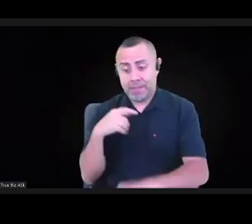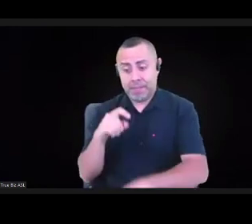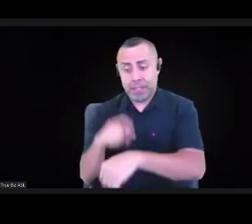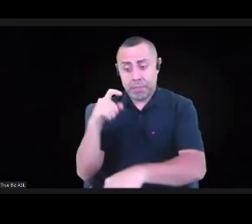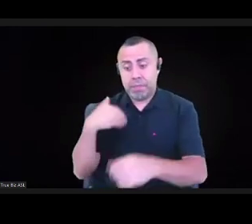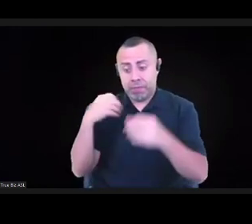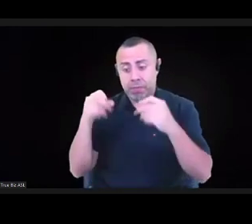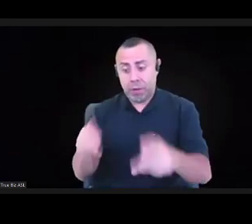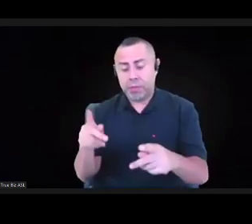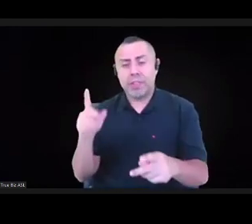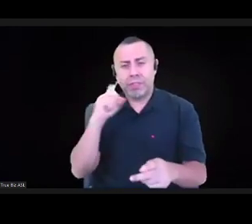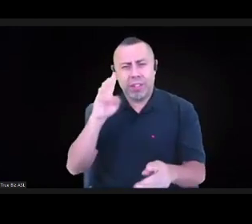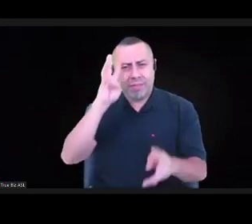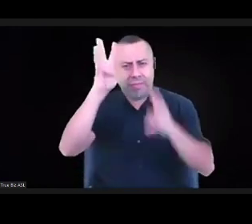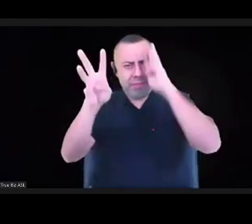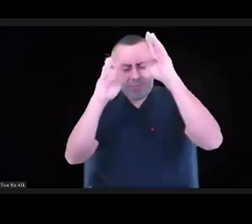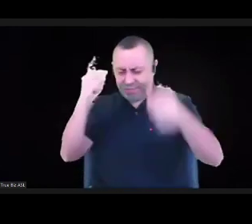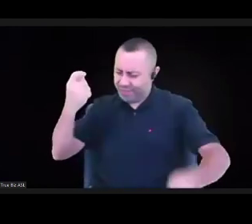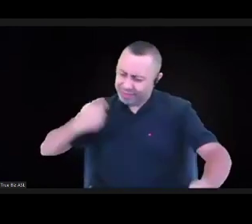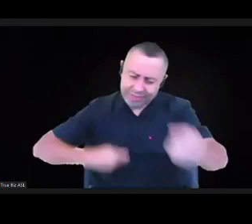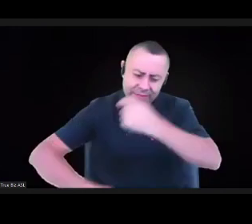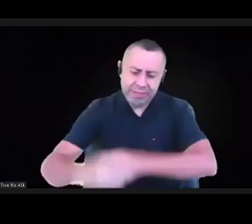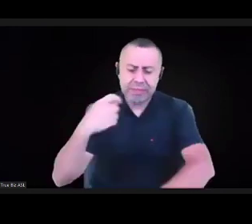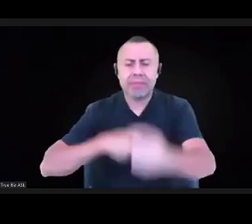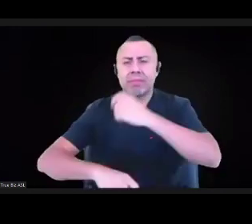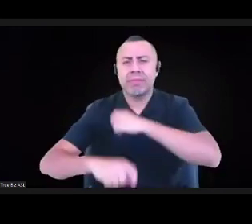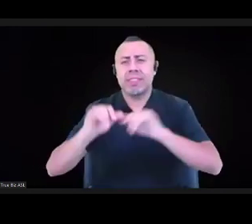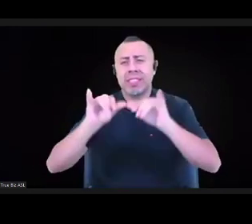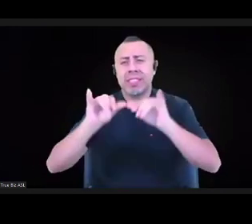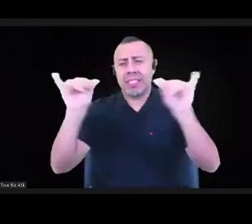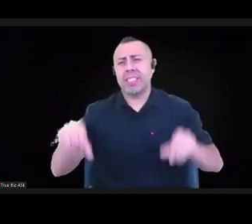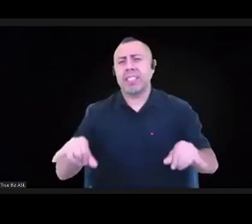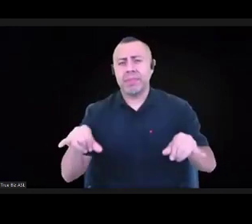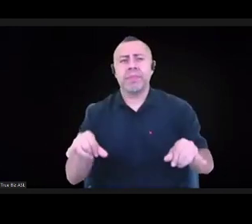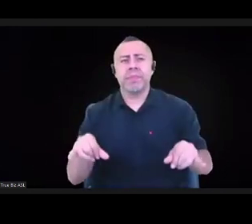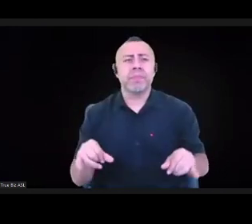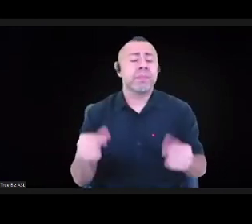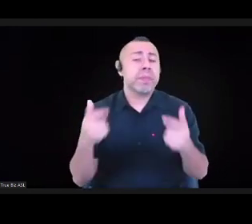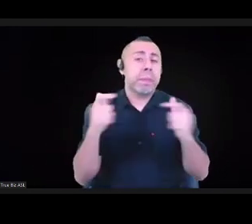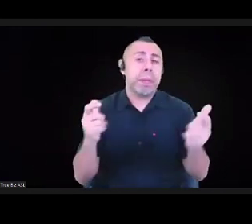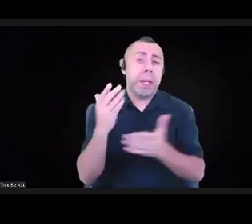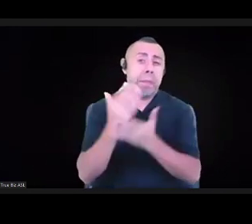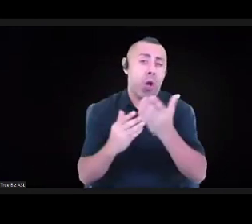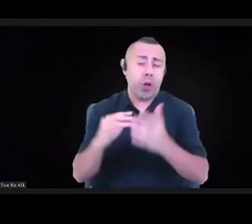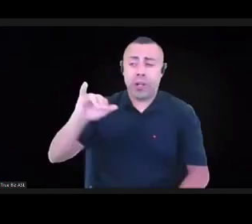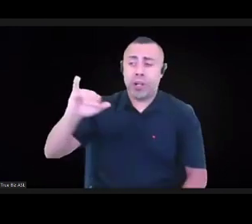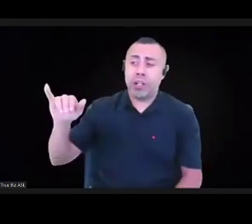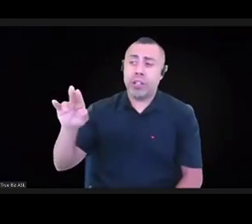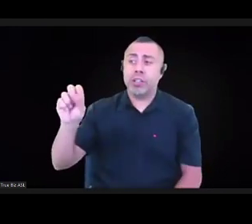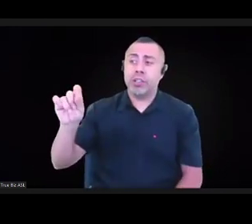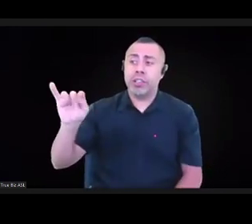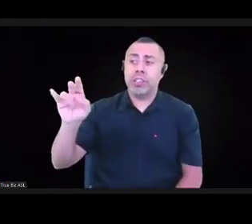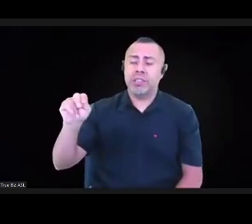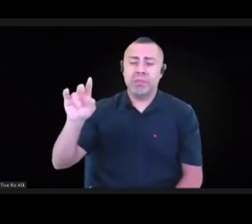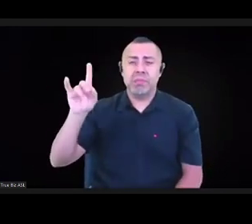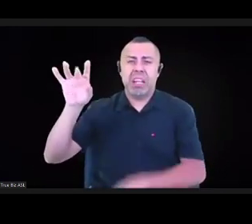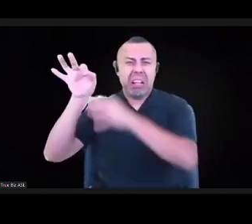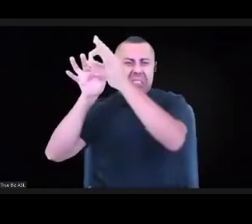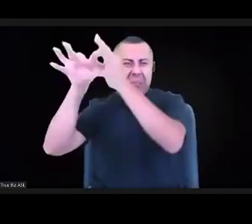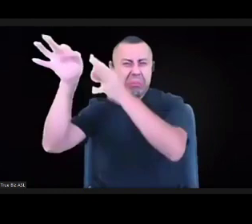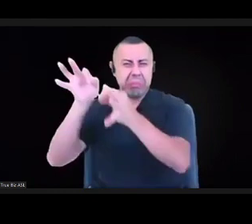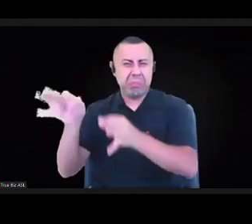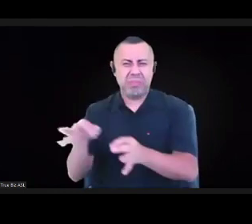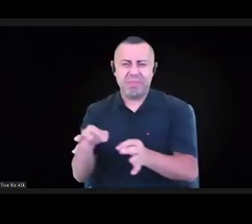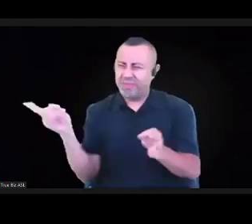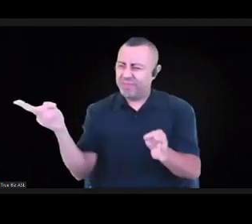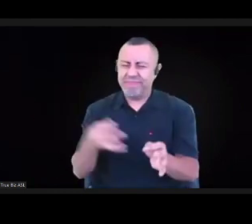systems. A huge part of that, as Justin, I think, outlined really, really well, is the questions of governance and